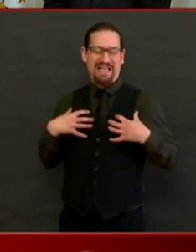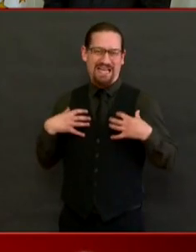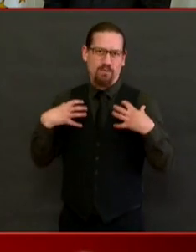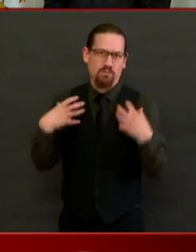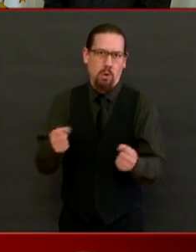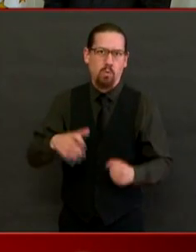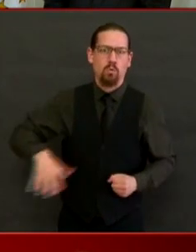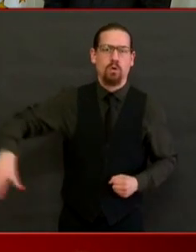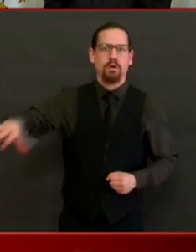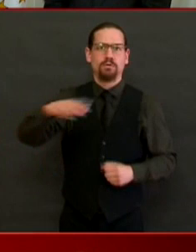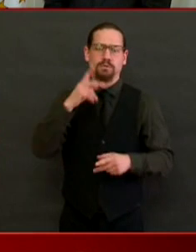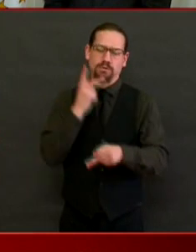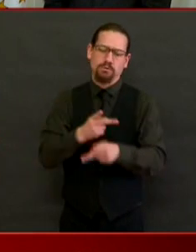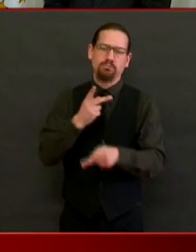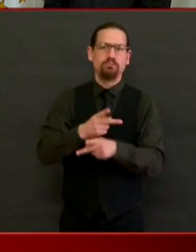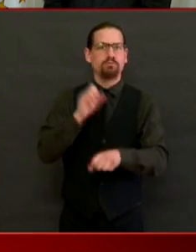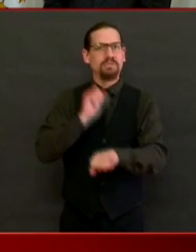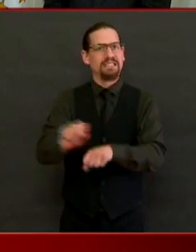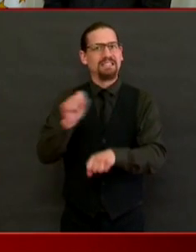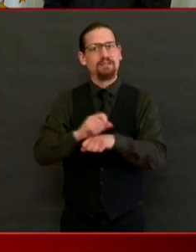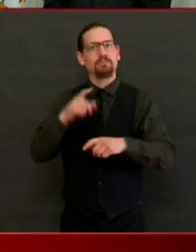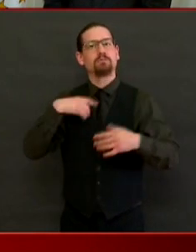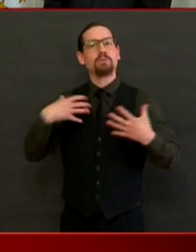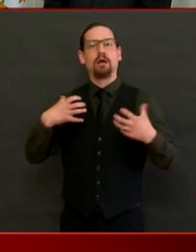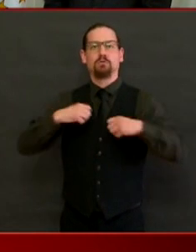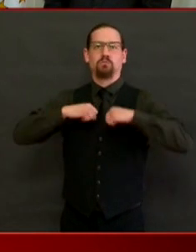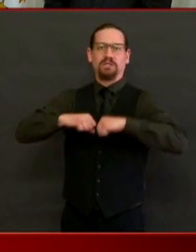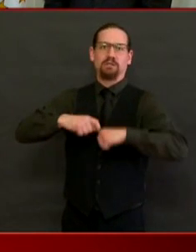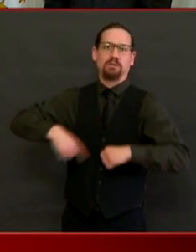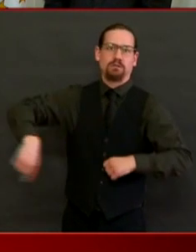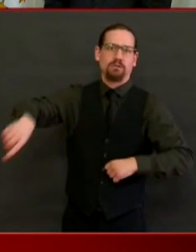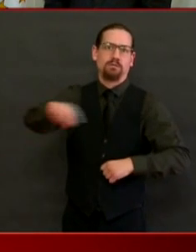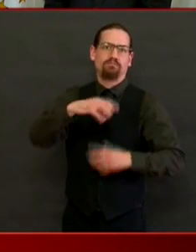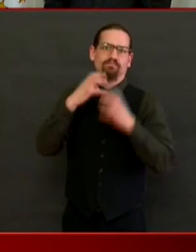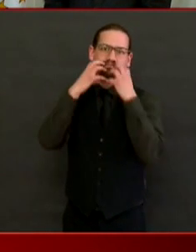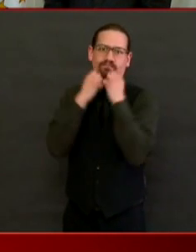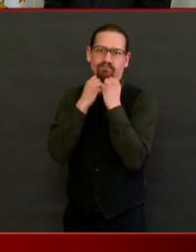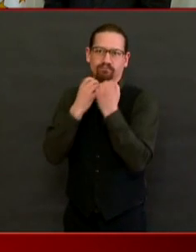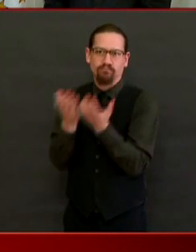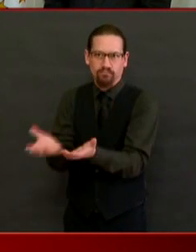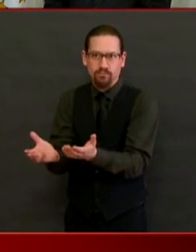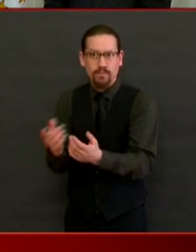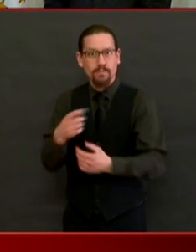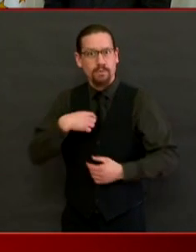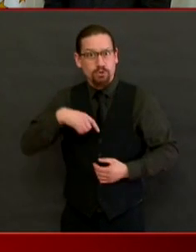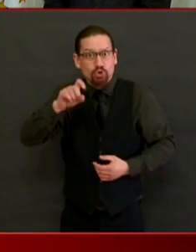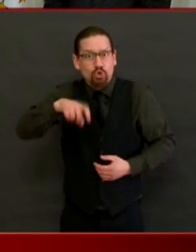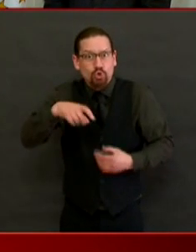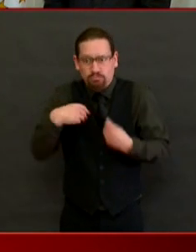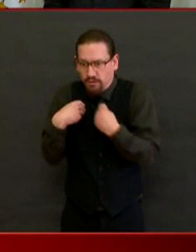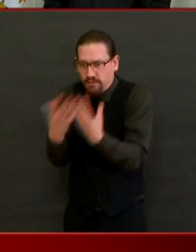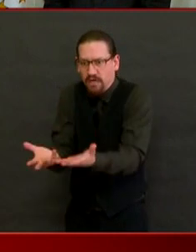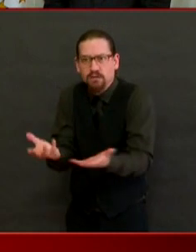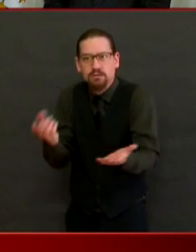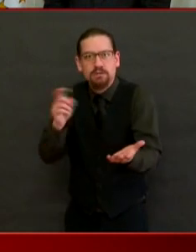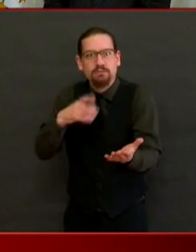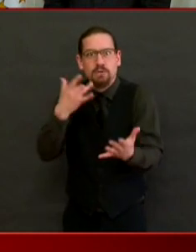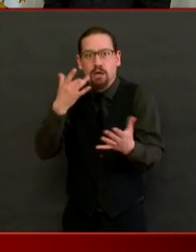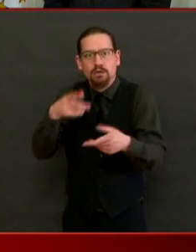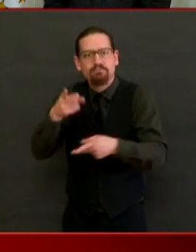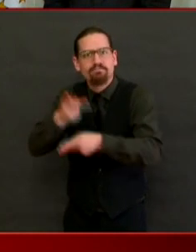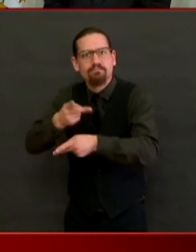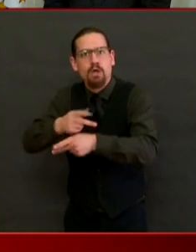protected in the way that they should be while caring for patients and residents